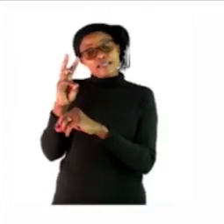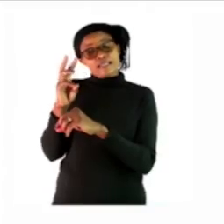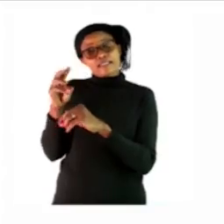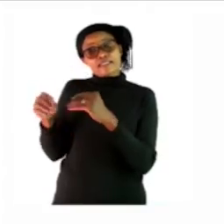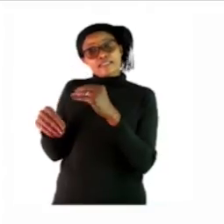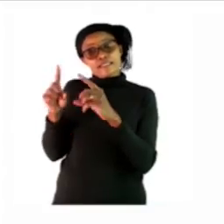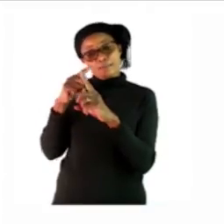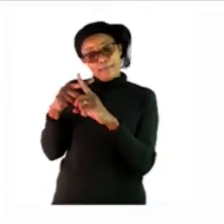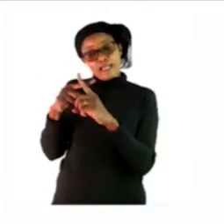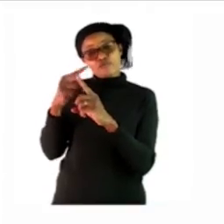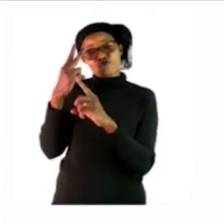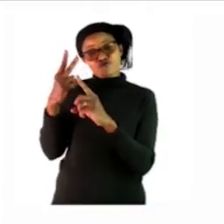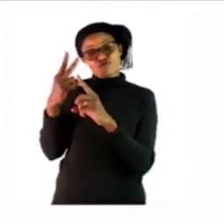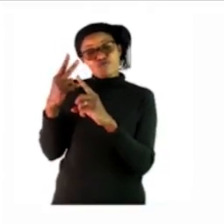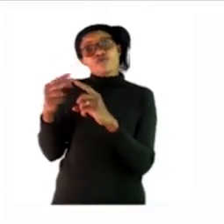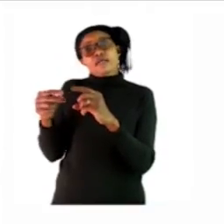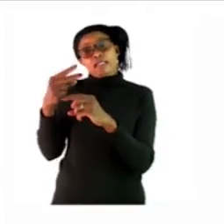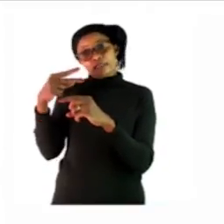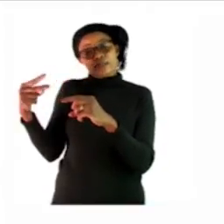is equals to